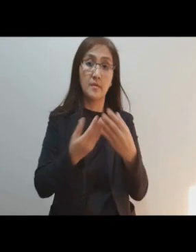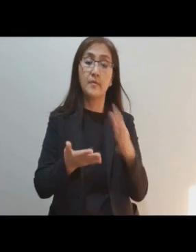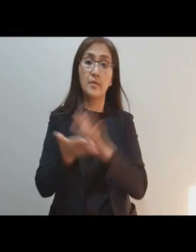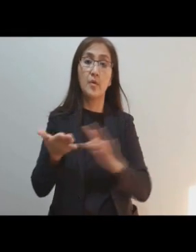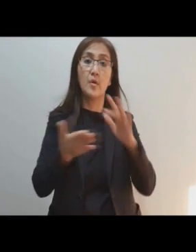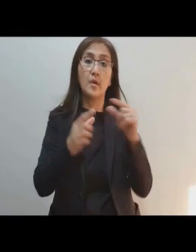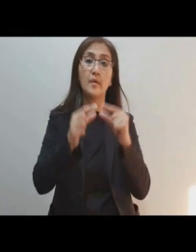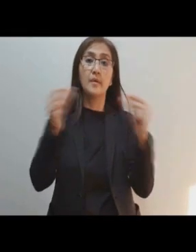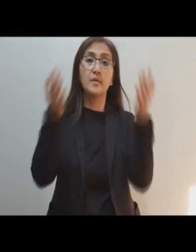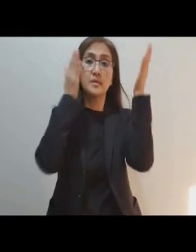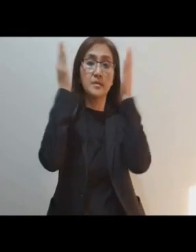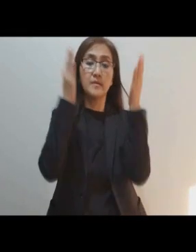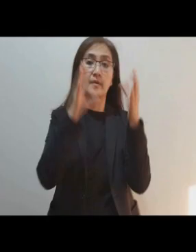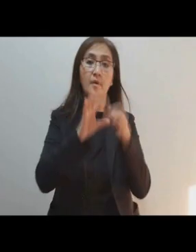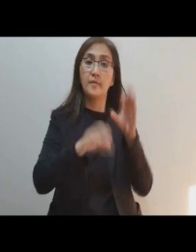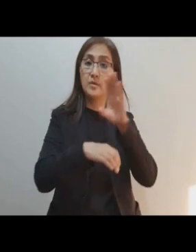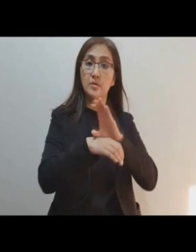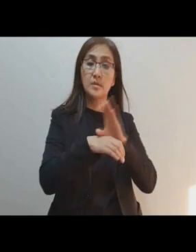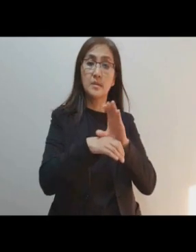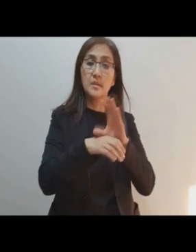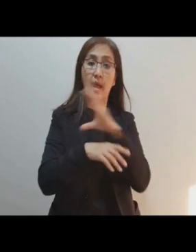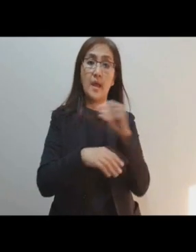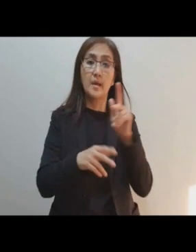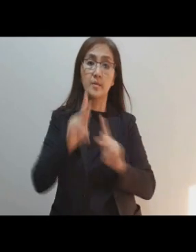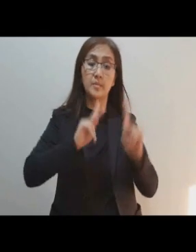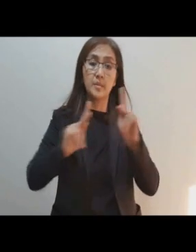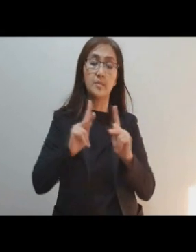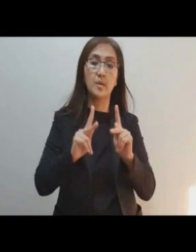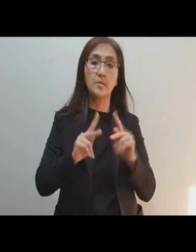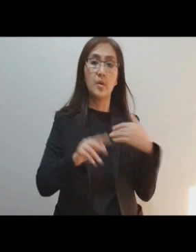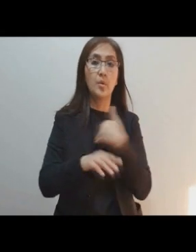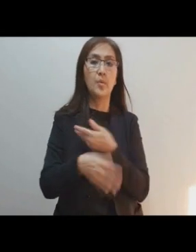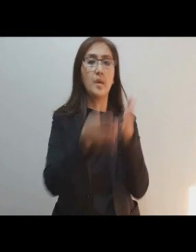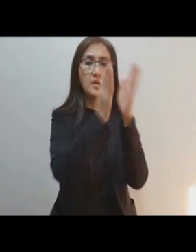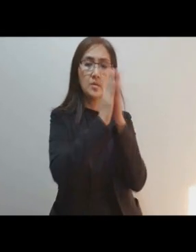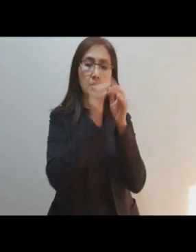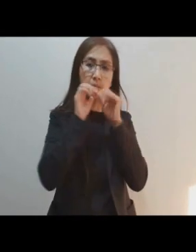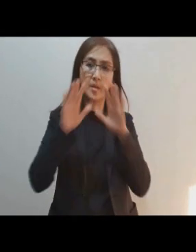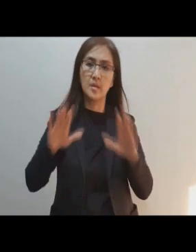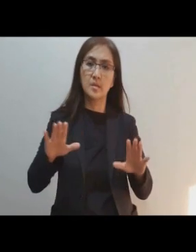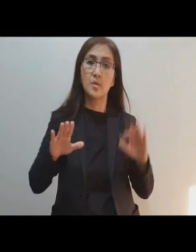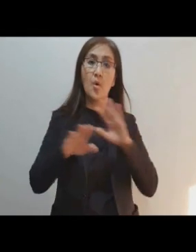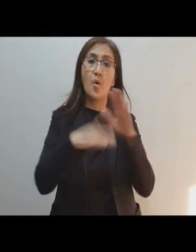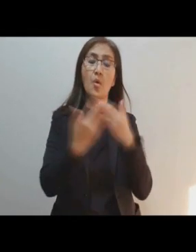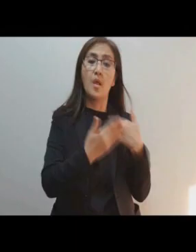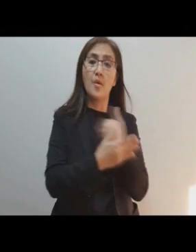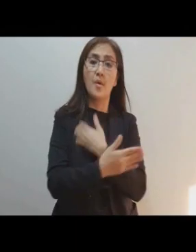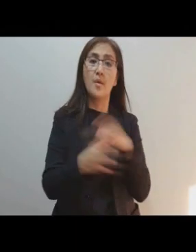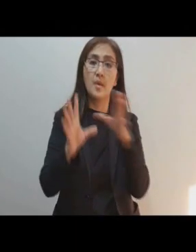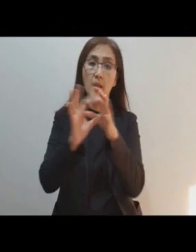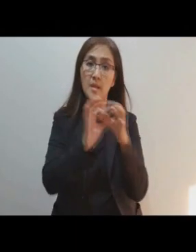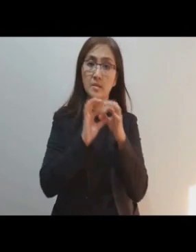for your glory and for the greater service of the church and of humanity. And we ask you to bless all our relationships.